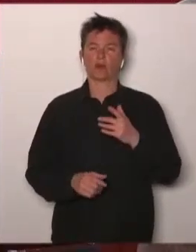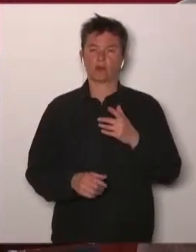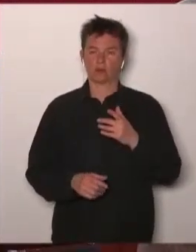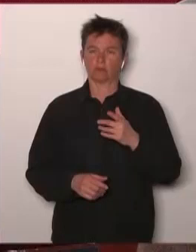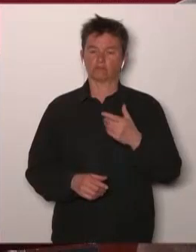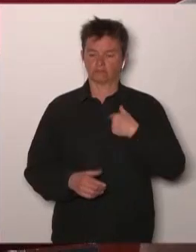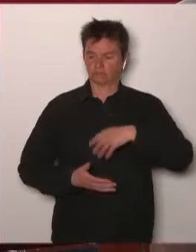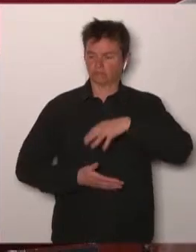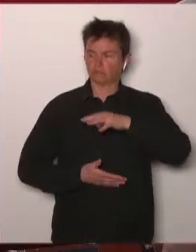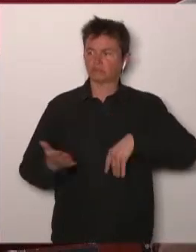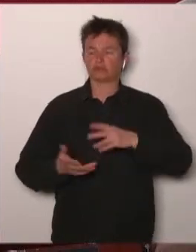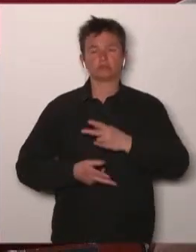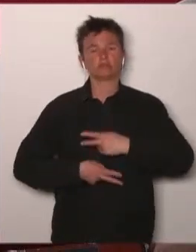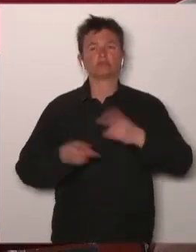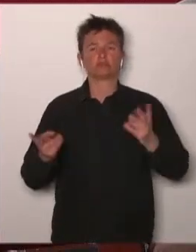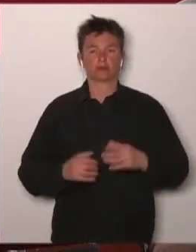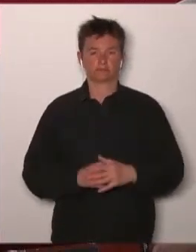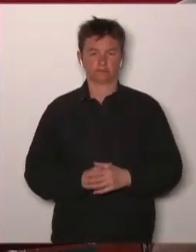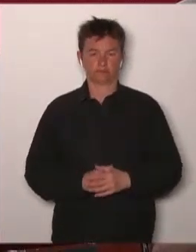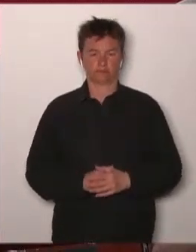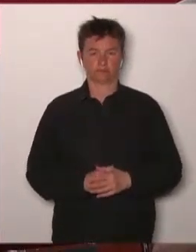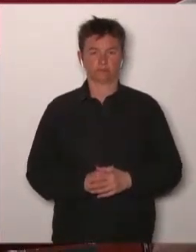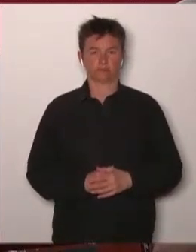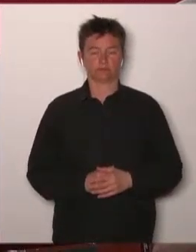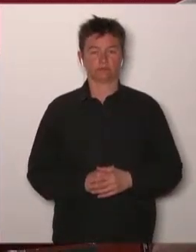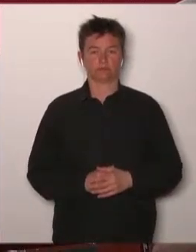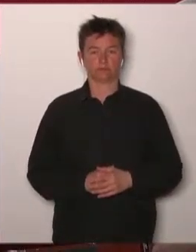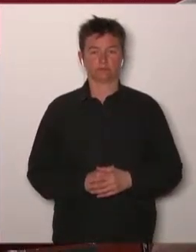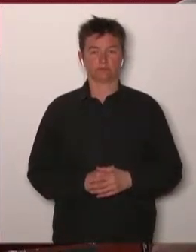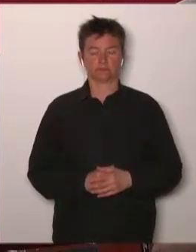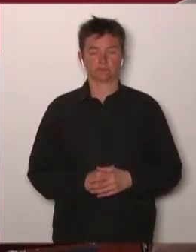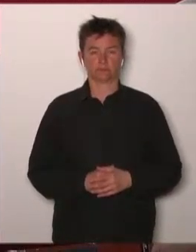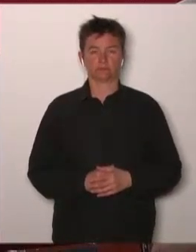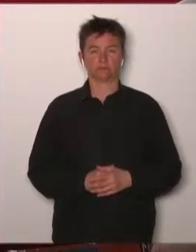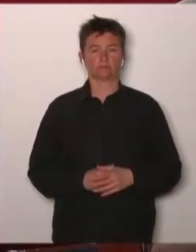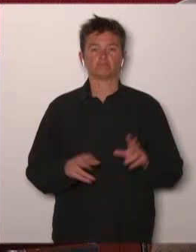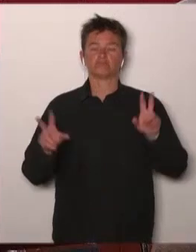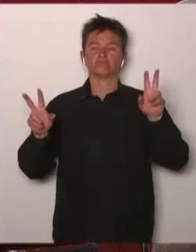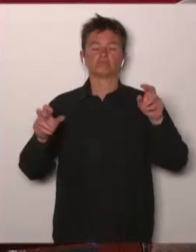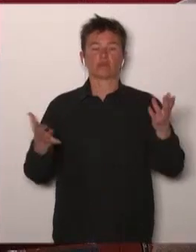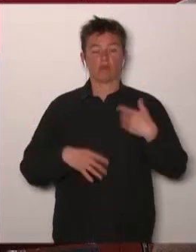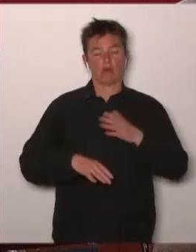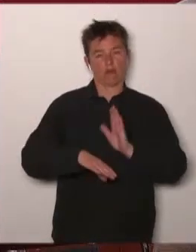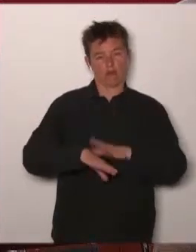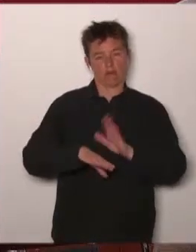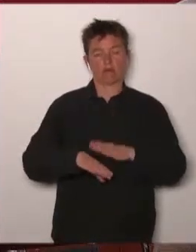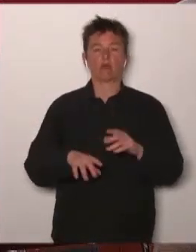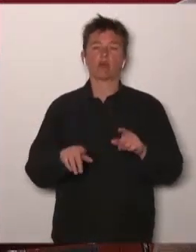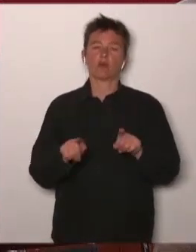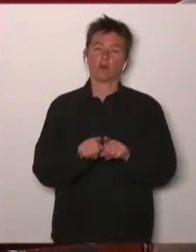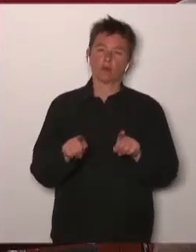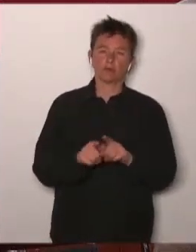text, which is an alert and also a claim to have more